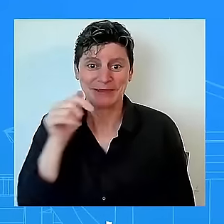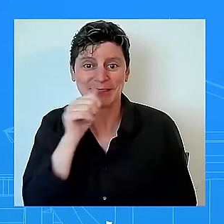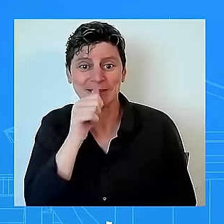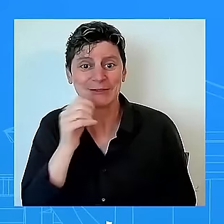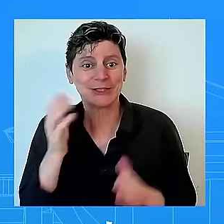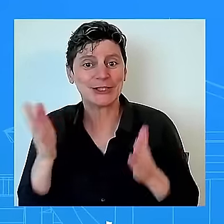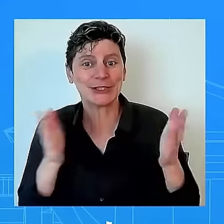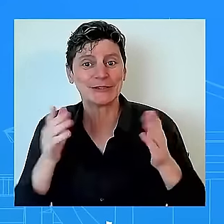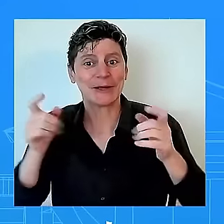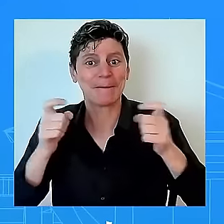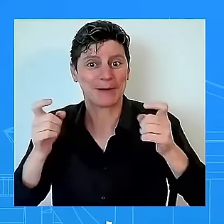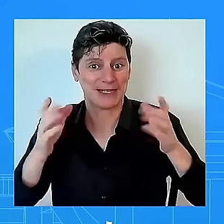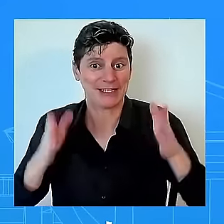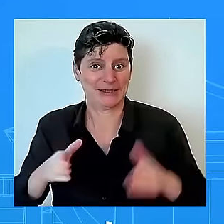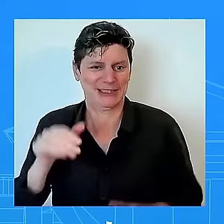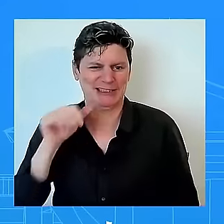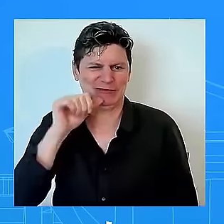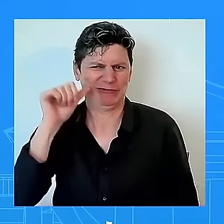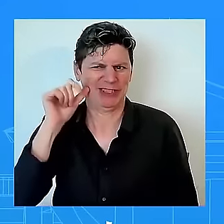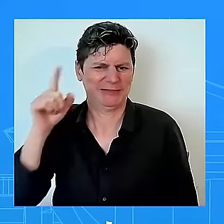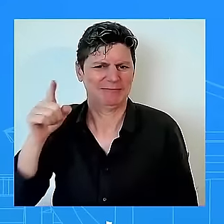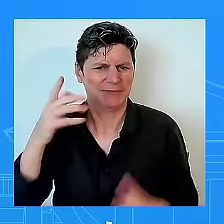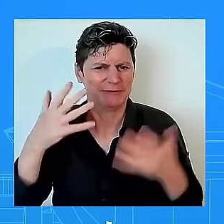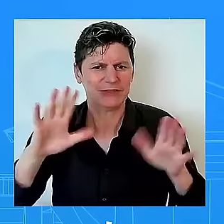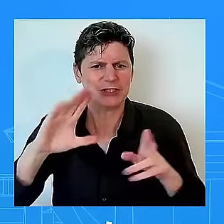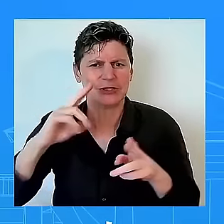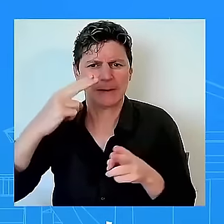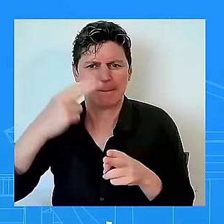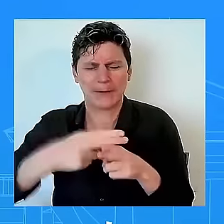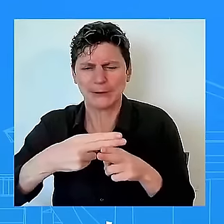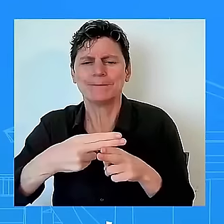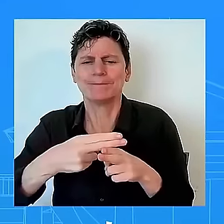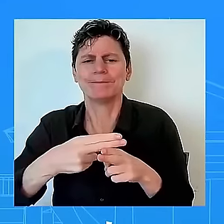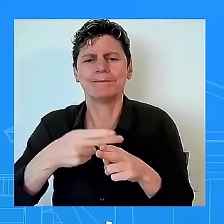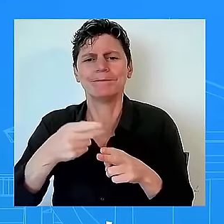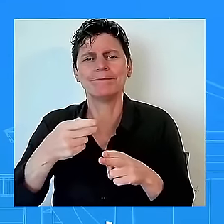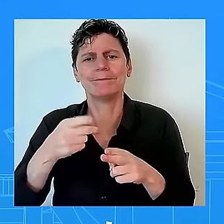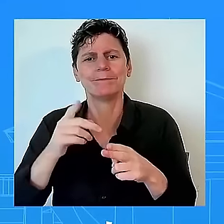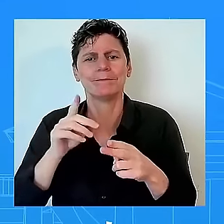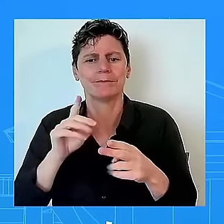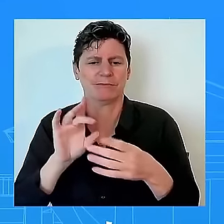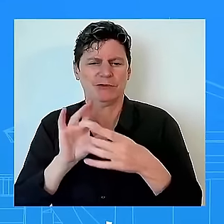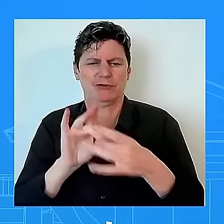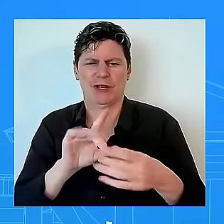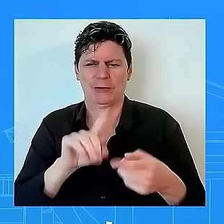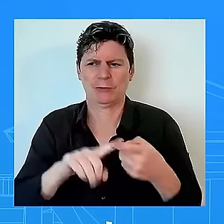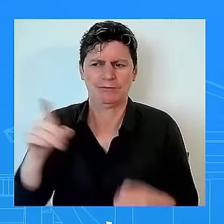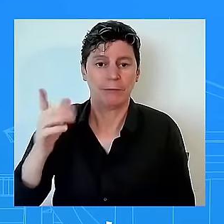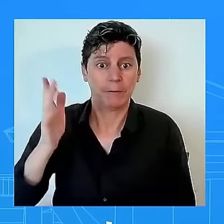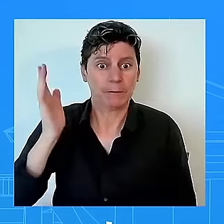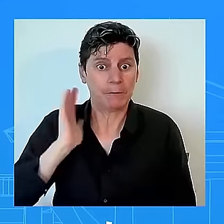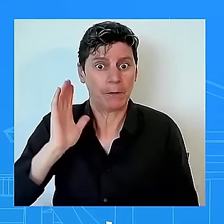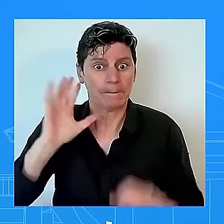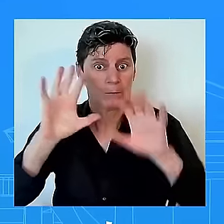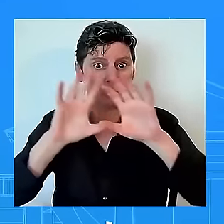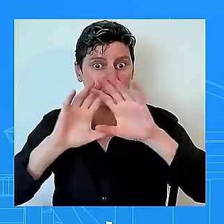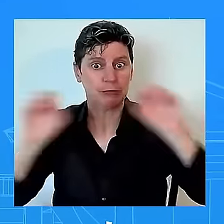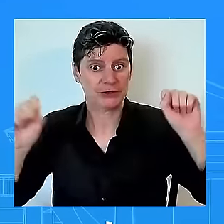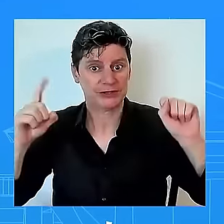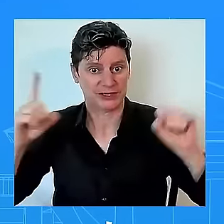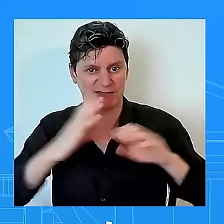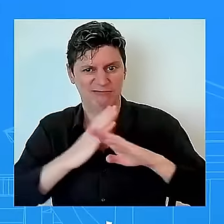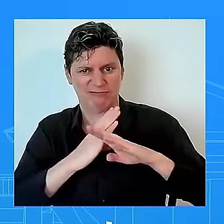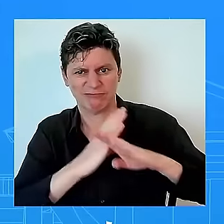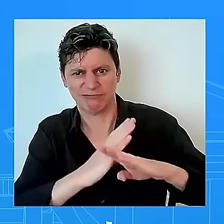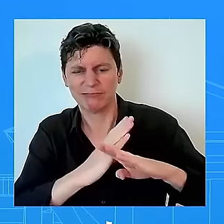as it relates to basically uh the former president's uh protection and i think this is important in the aftermath